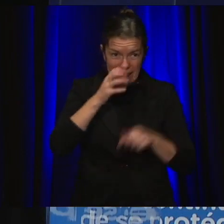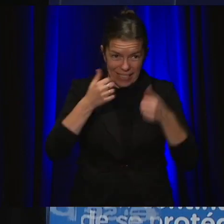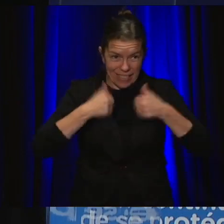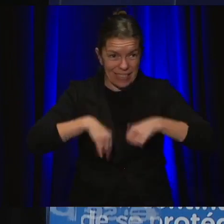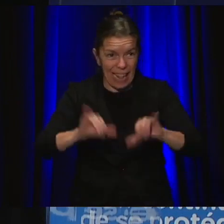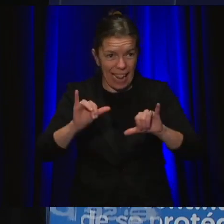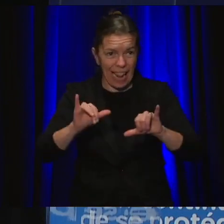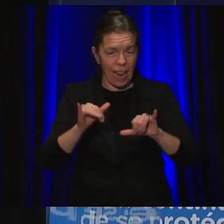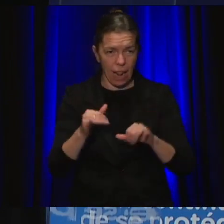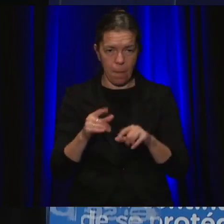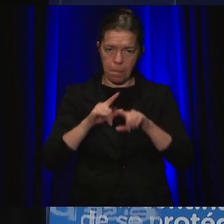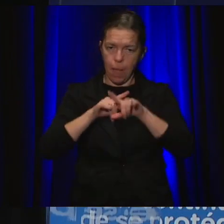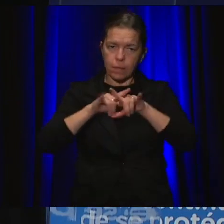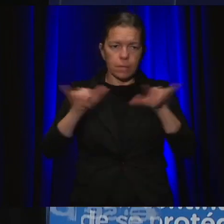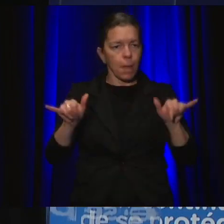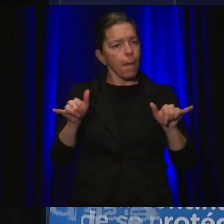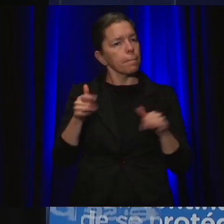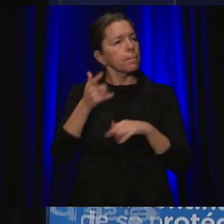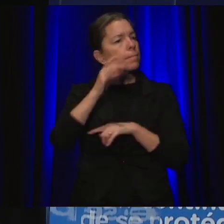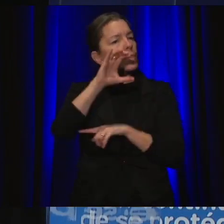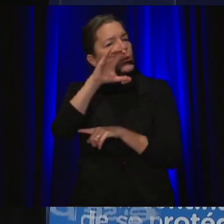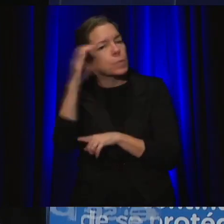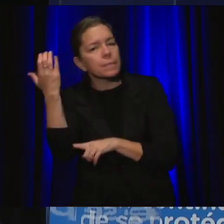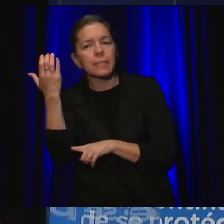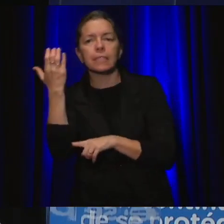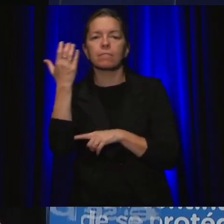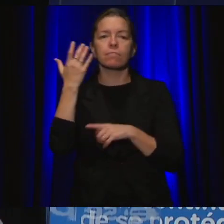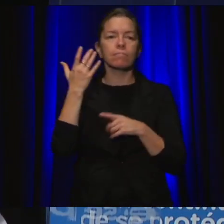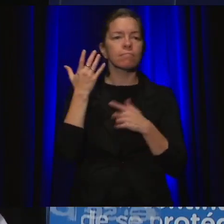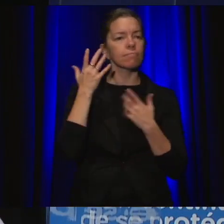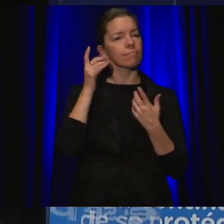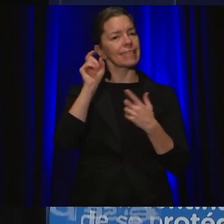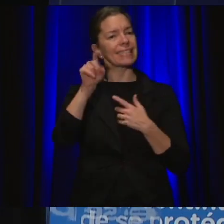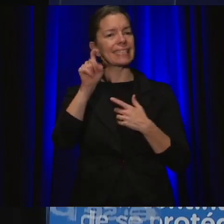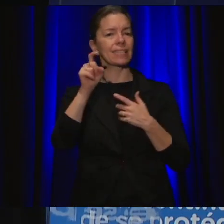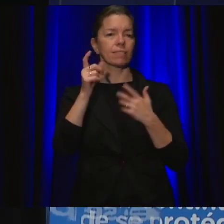together and but they must manage this by themselves too.